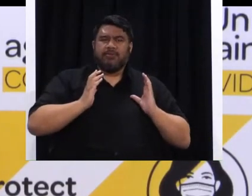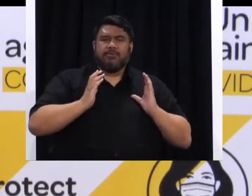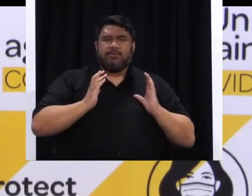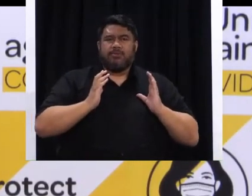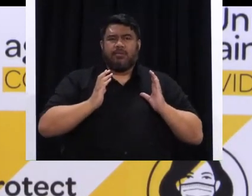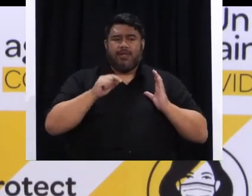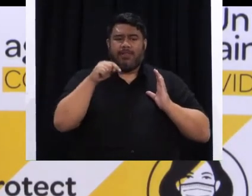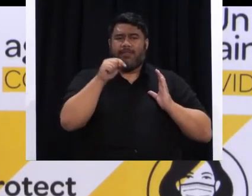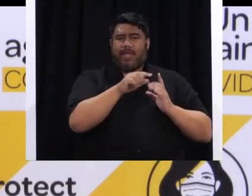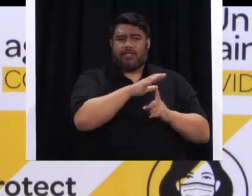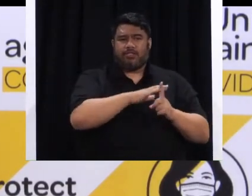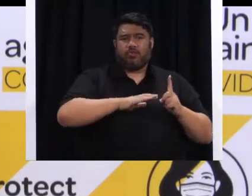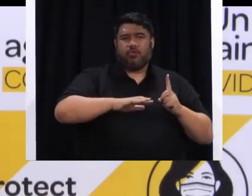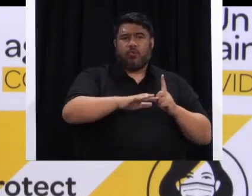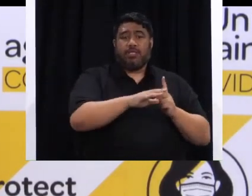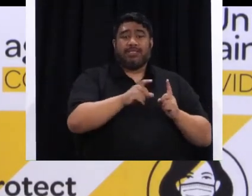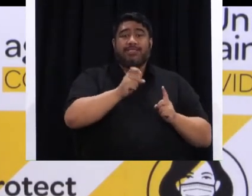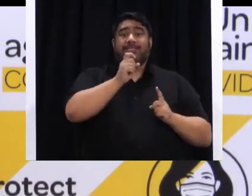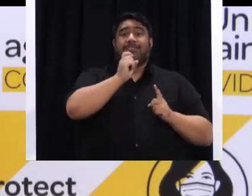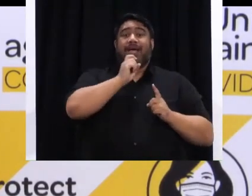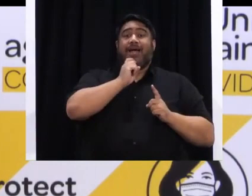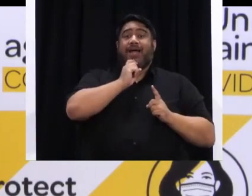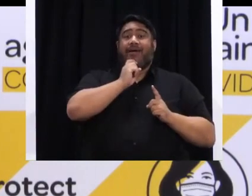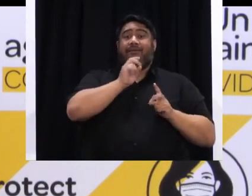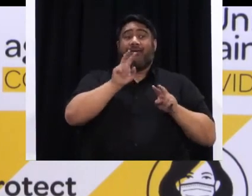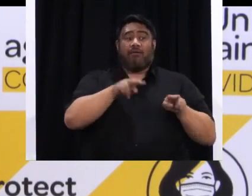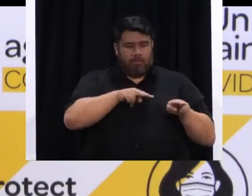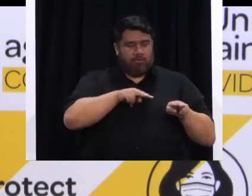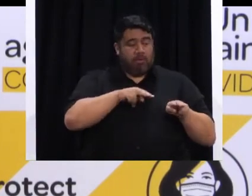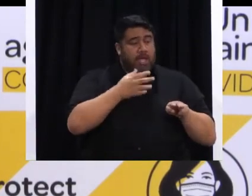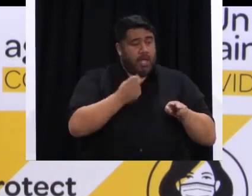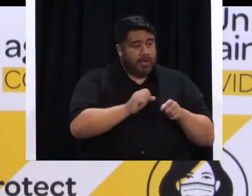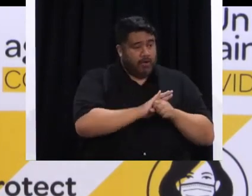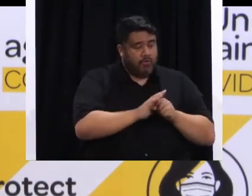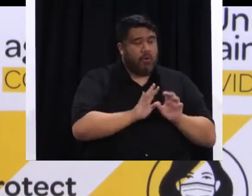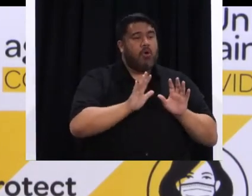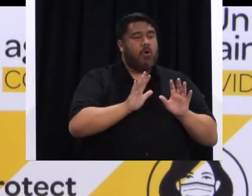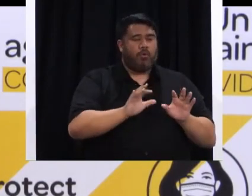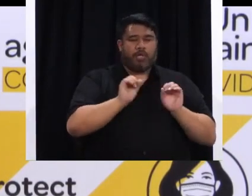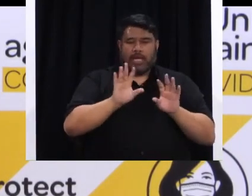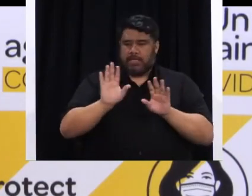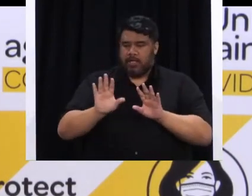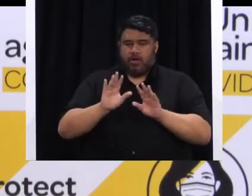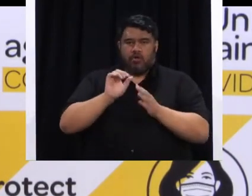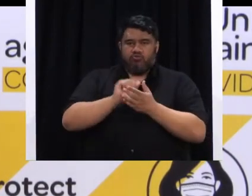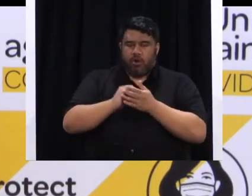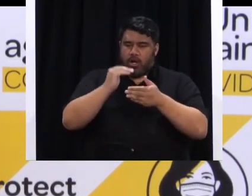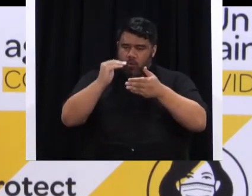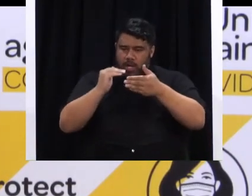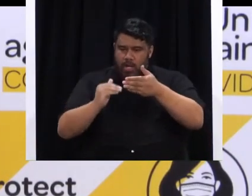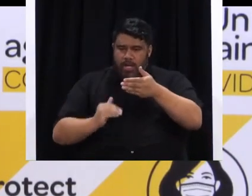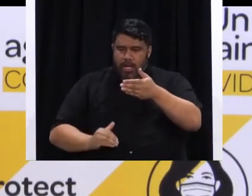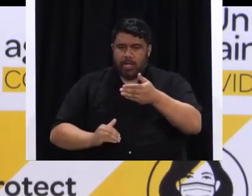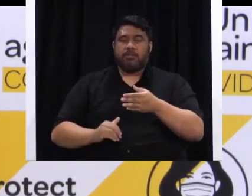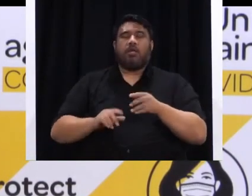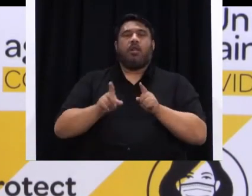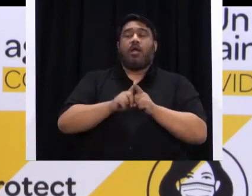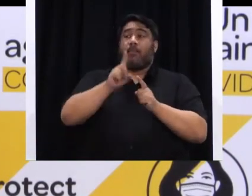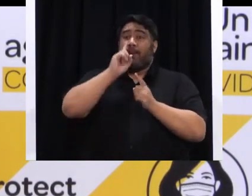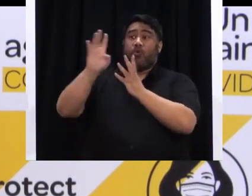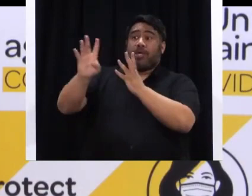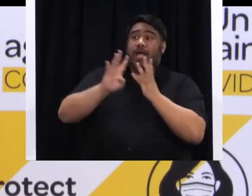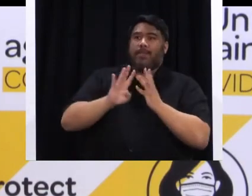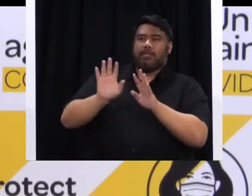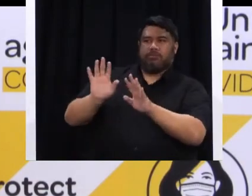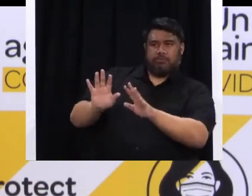situation where staff have, as much as possible, tried to do the right thing. There's screening as people came in. There were certain